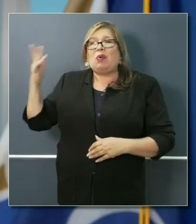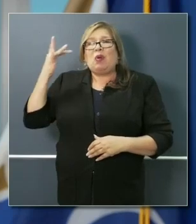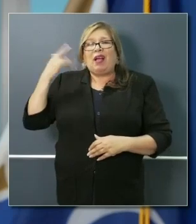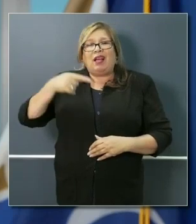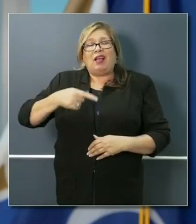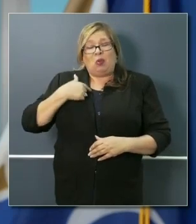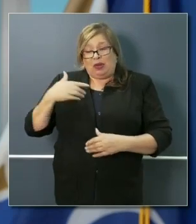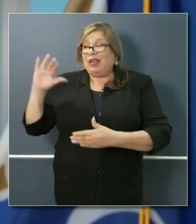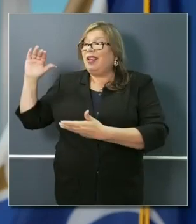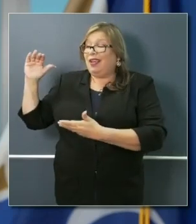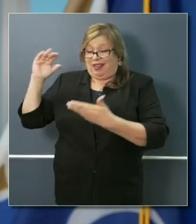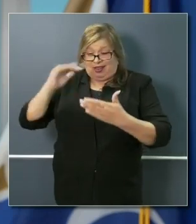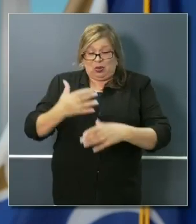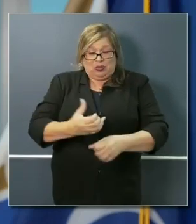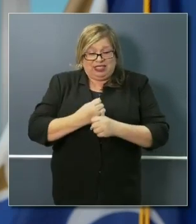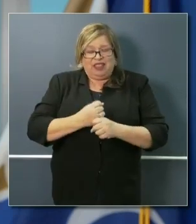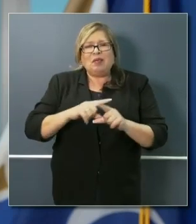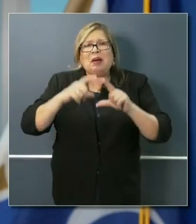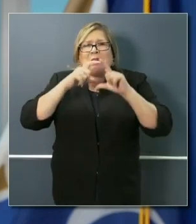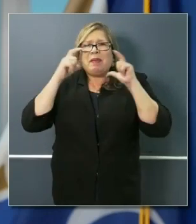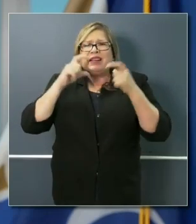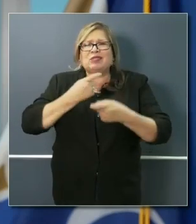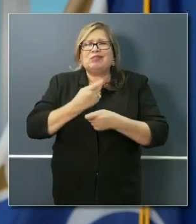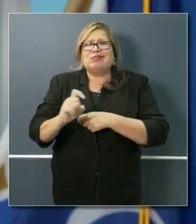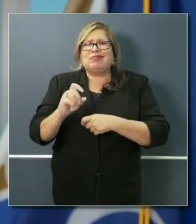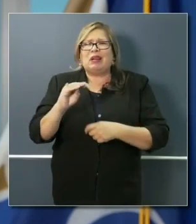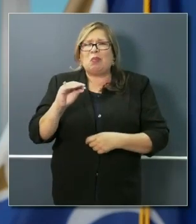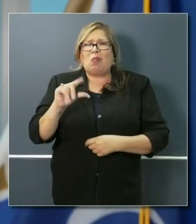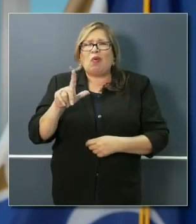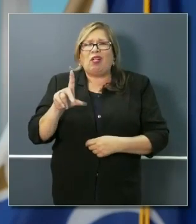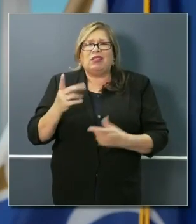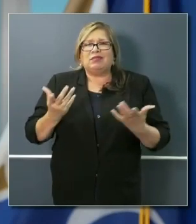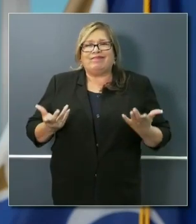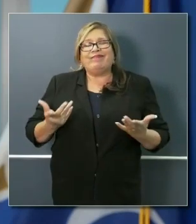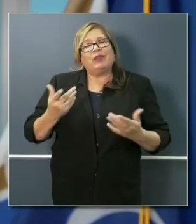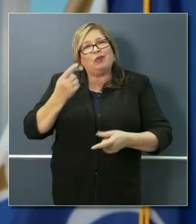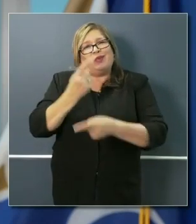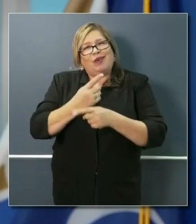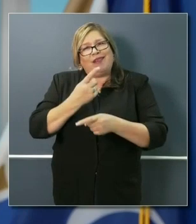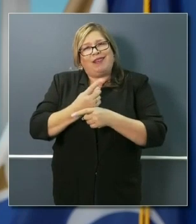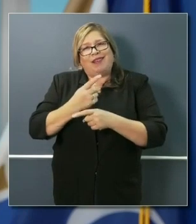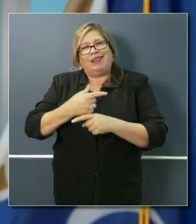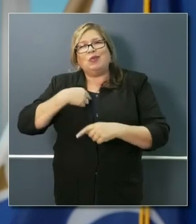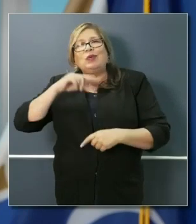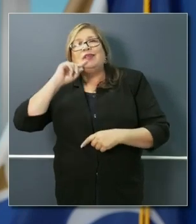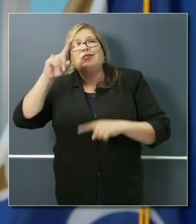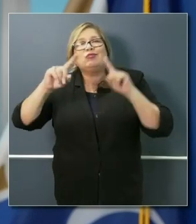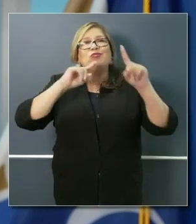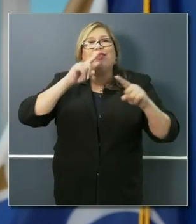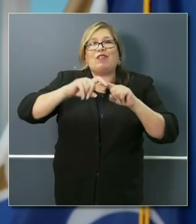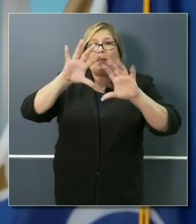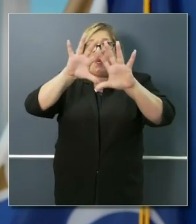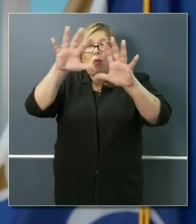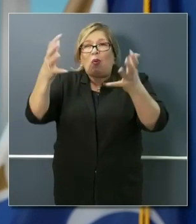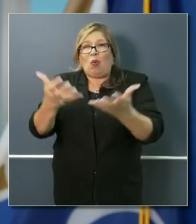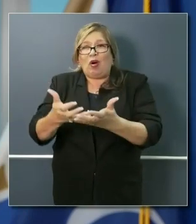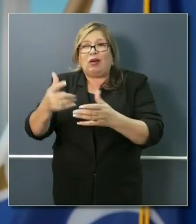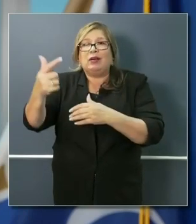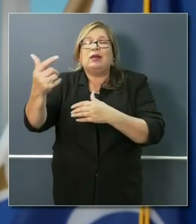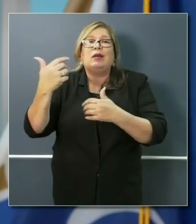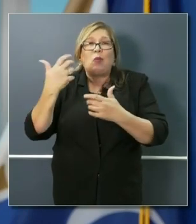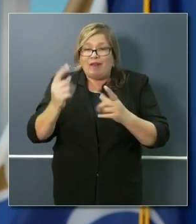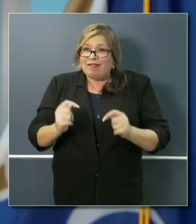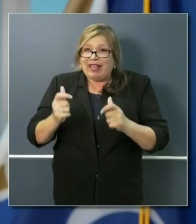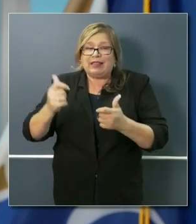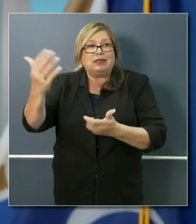were moldy. That's something that's going to happen when you're shipping things from around the world and you're trying to get folks to